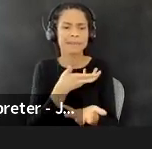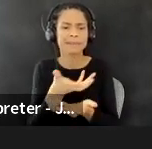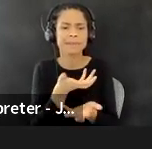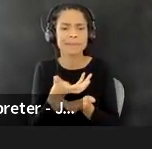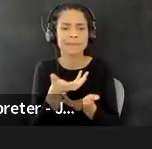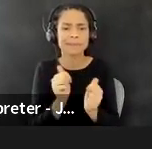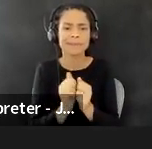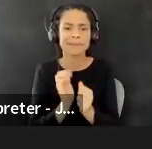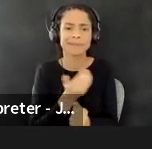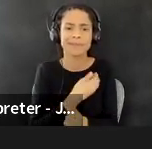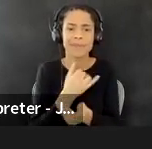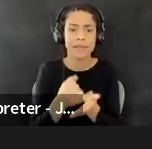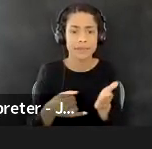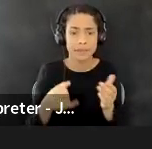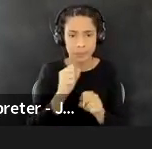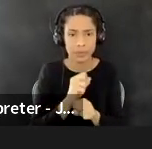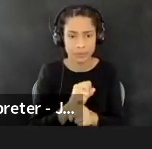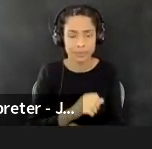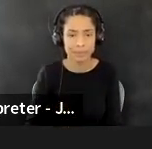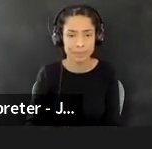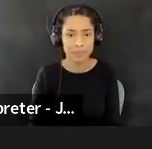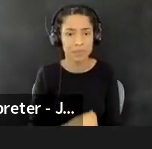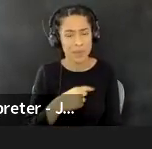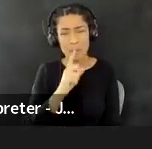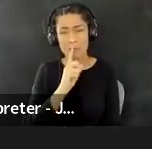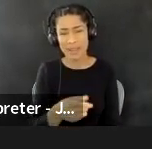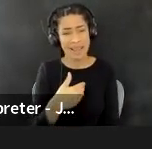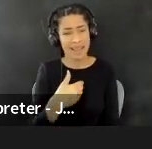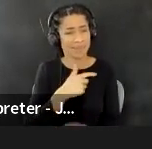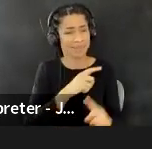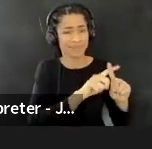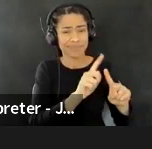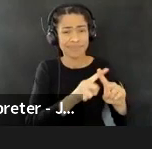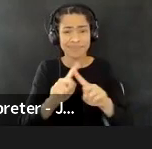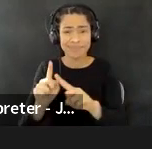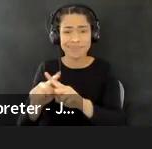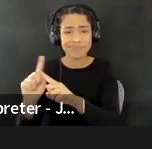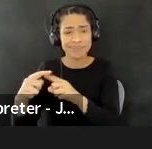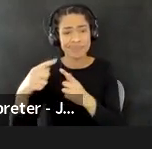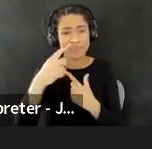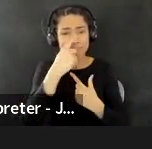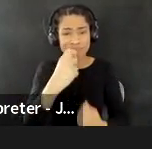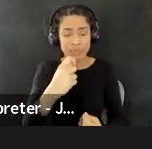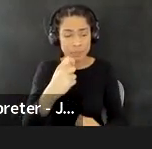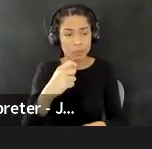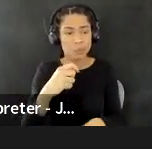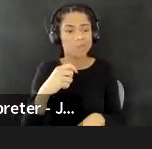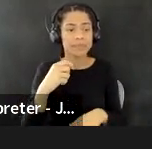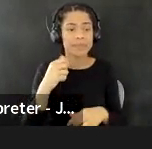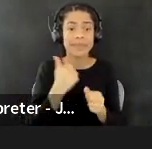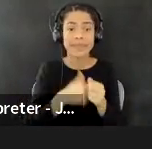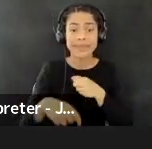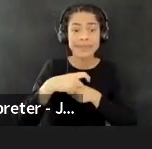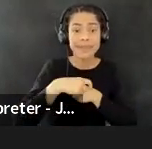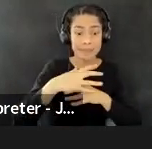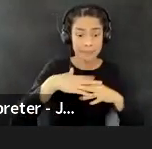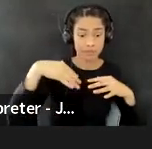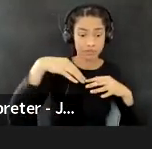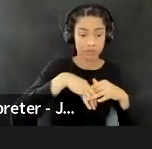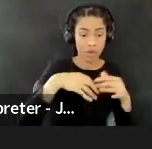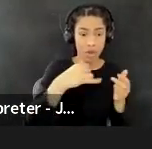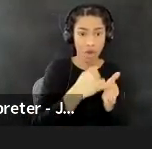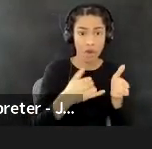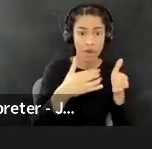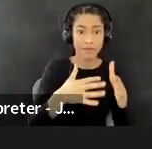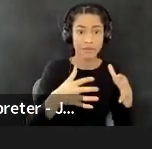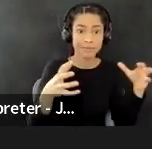So, you know, there were, um, there was some real interest in thinking about any time, um, indigenous artists are gathering and